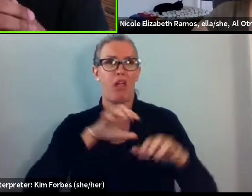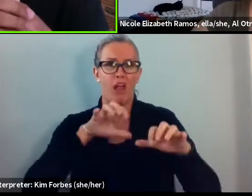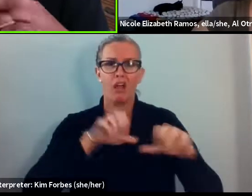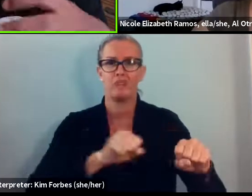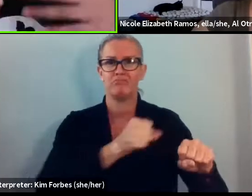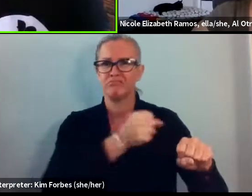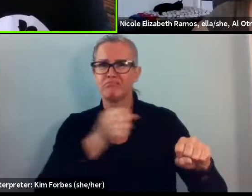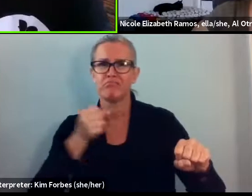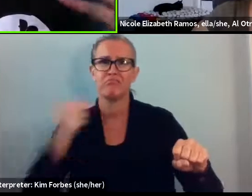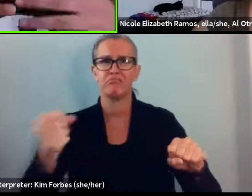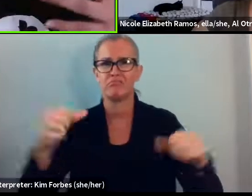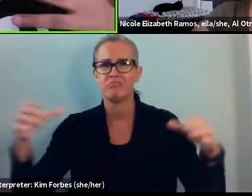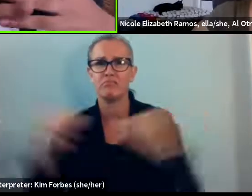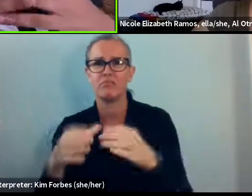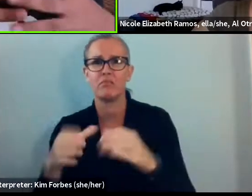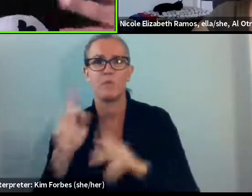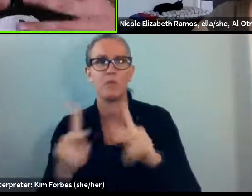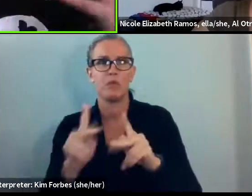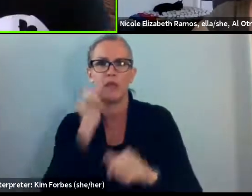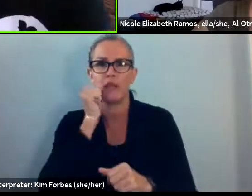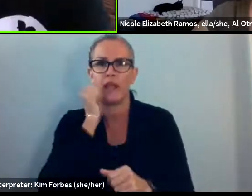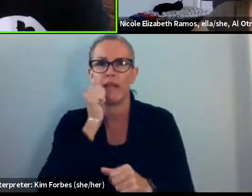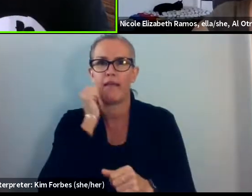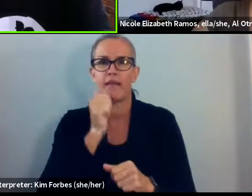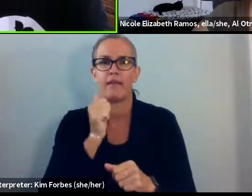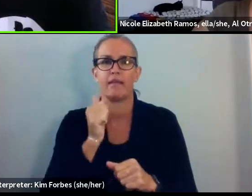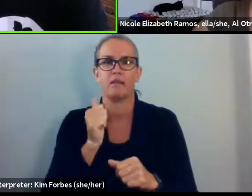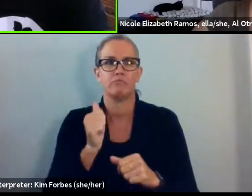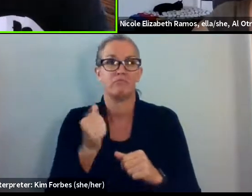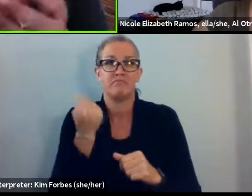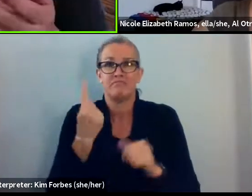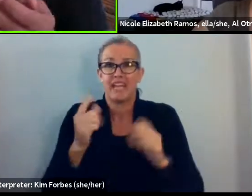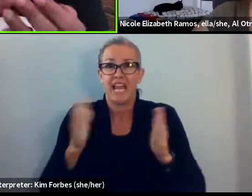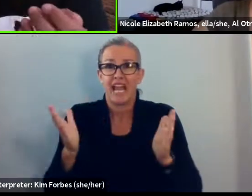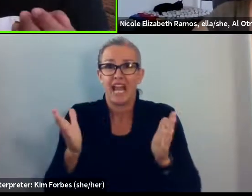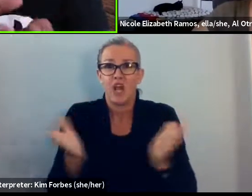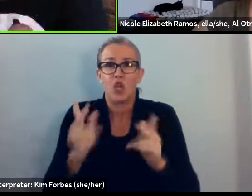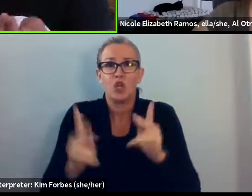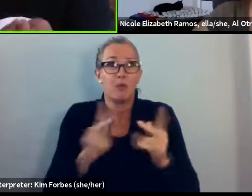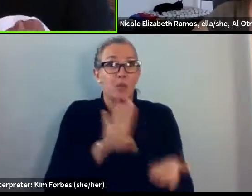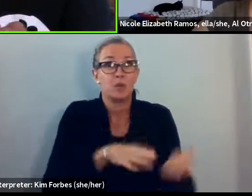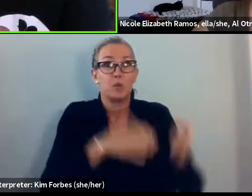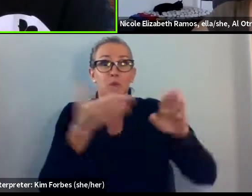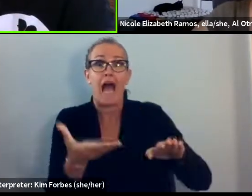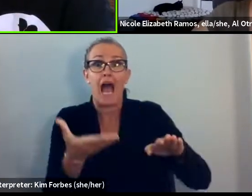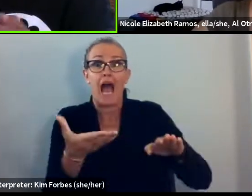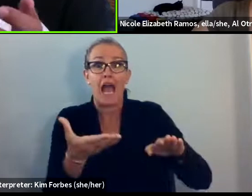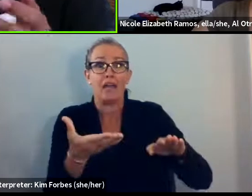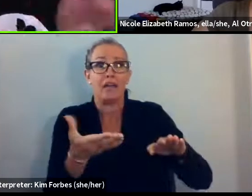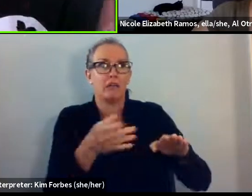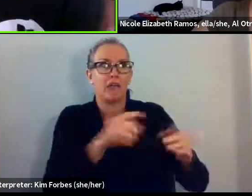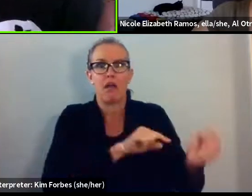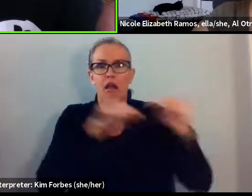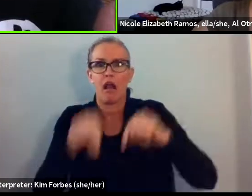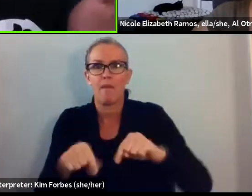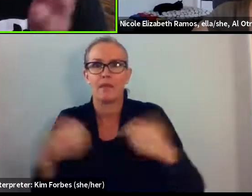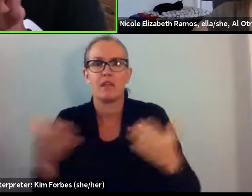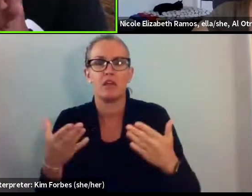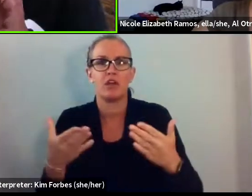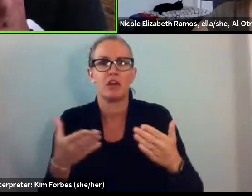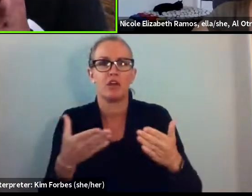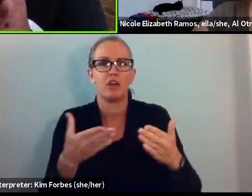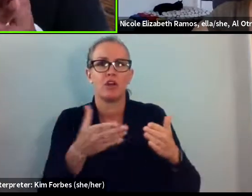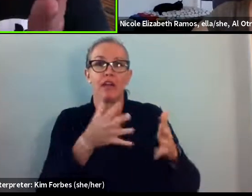Letting, trying to encourage people dying on the way over here, cutting, you know, water bottles, you know, that are left for people